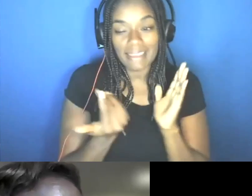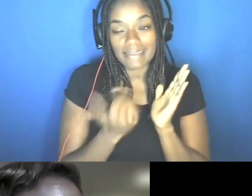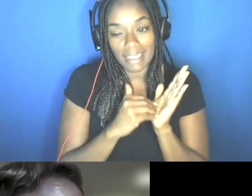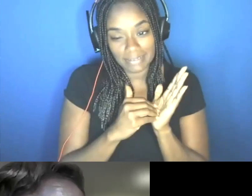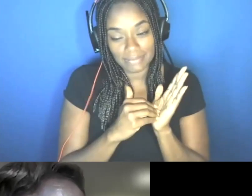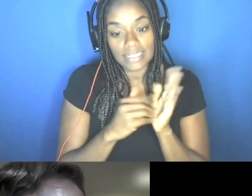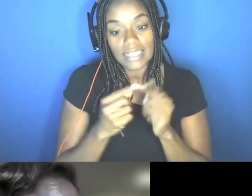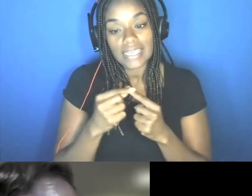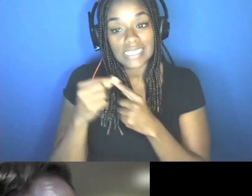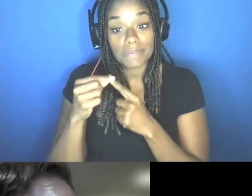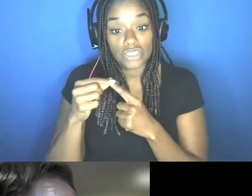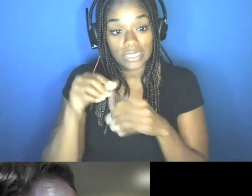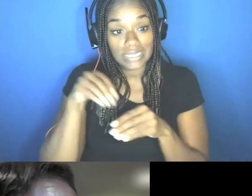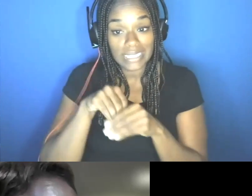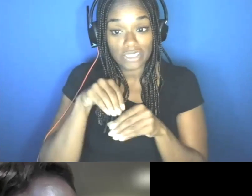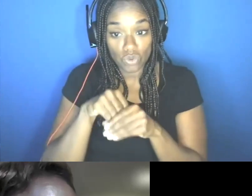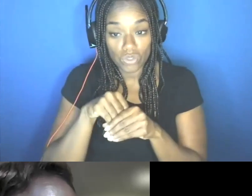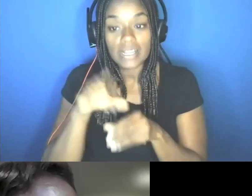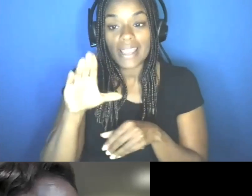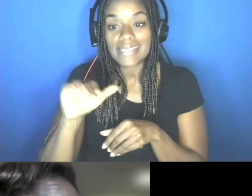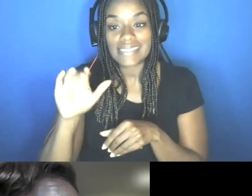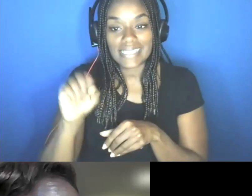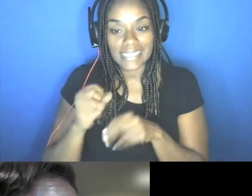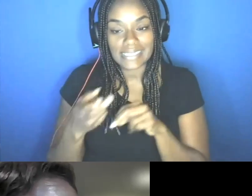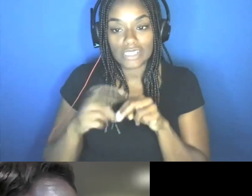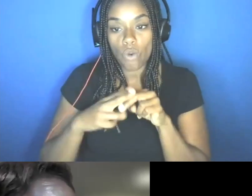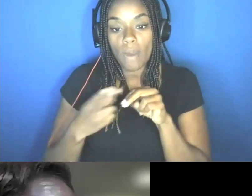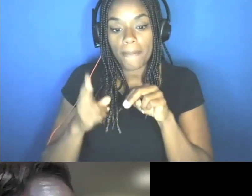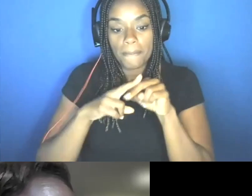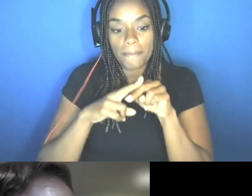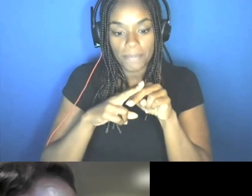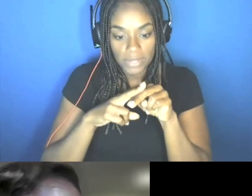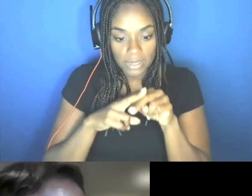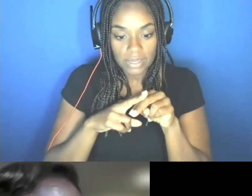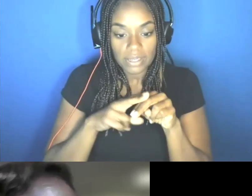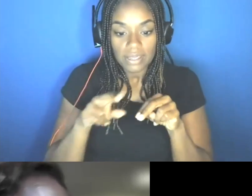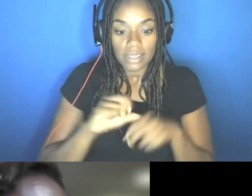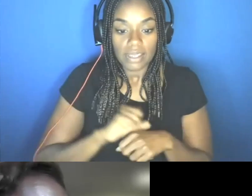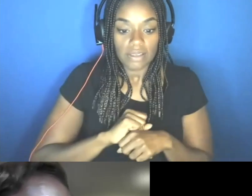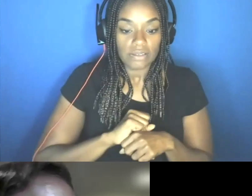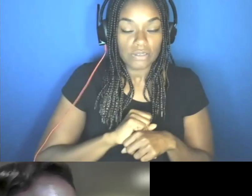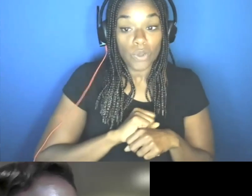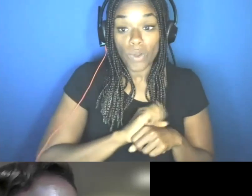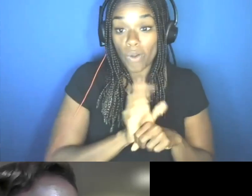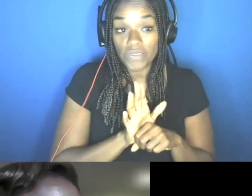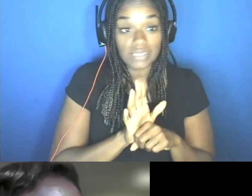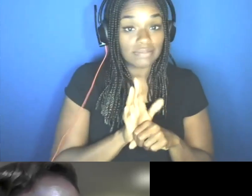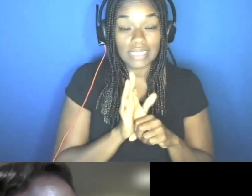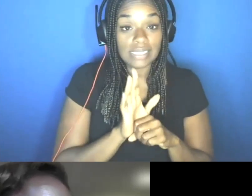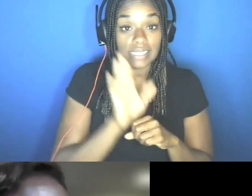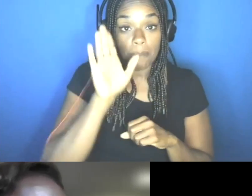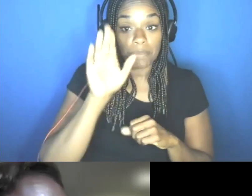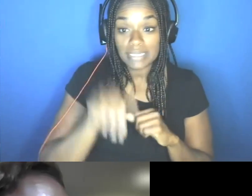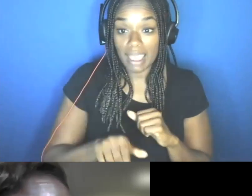especially indoors as cases rise. So this is the pattern with COVID. It's up today, down tomorrow. So if you